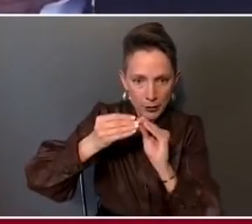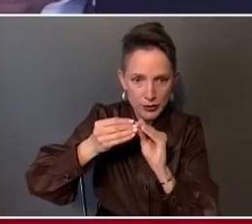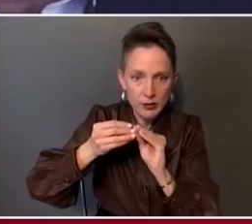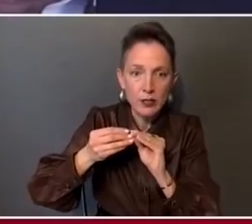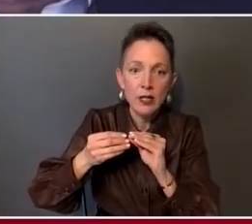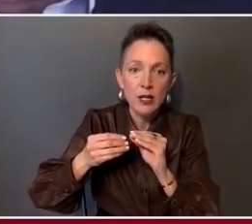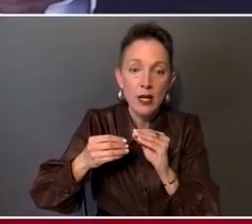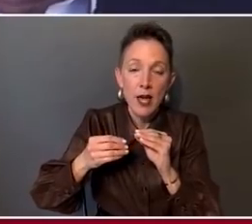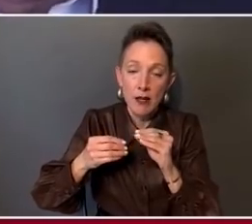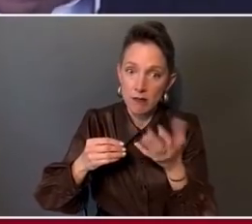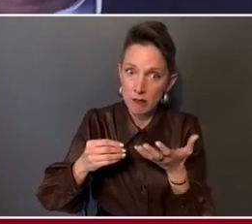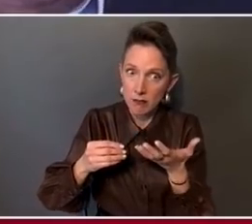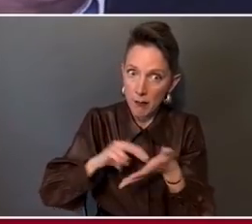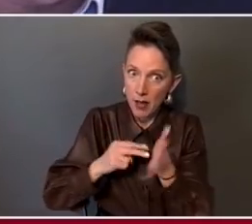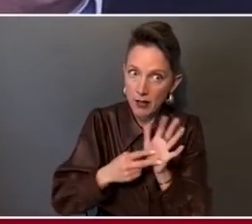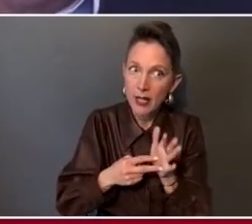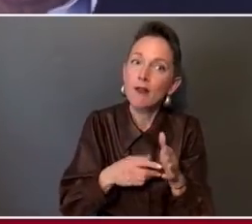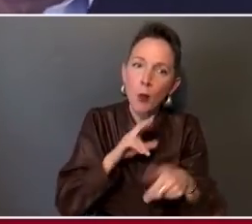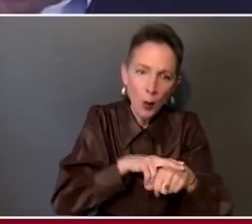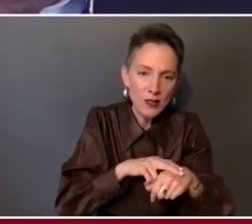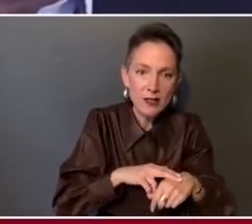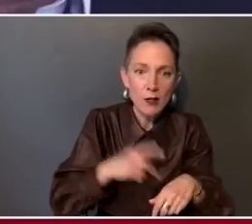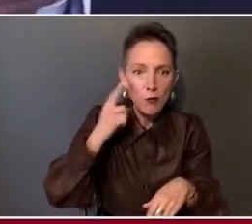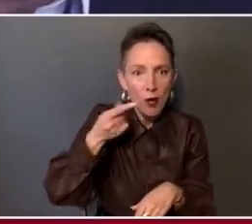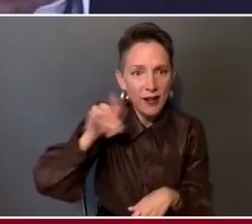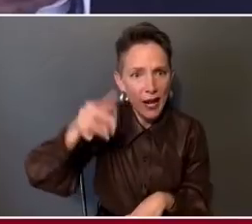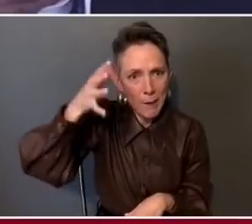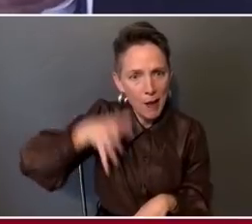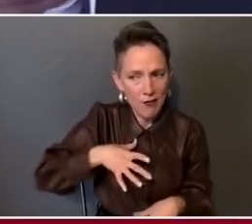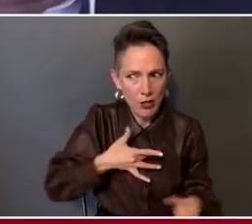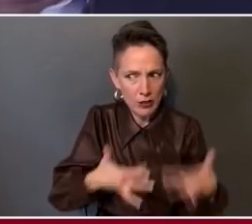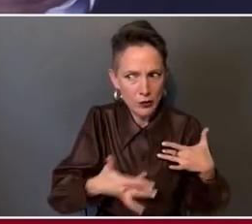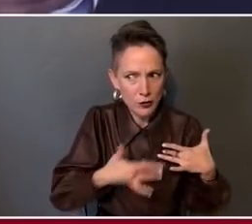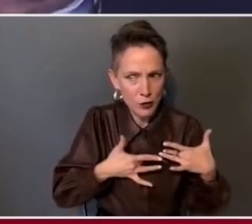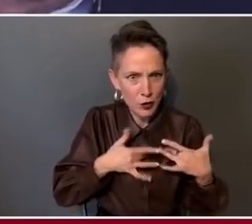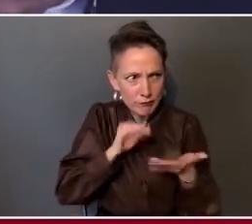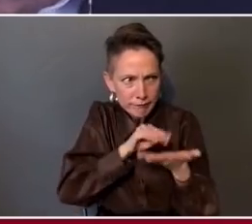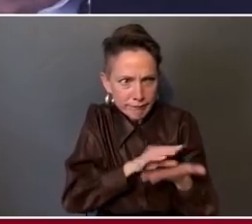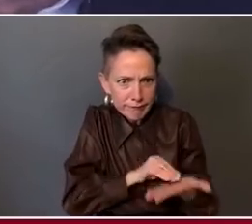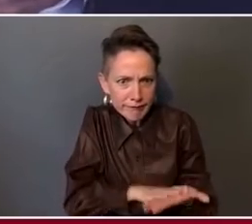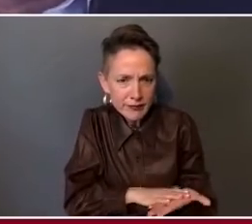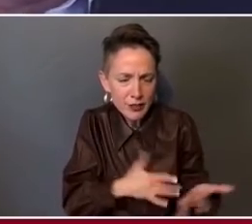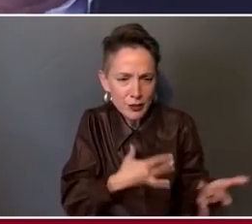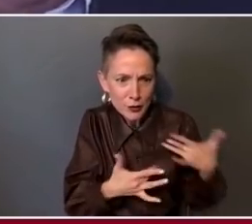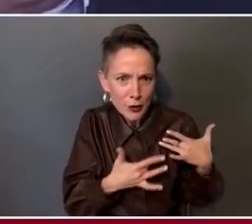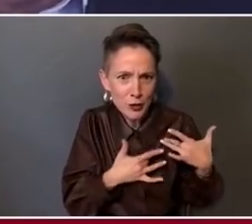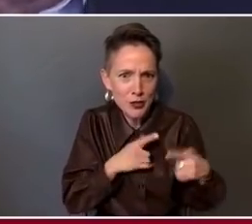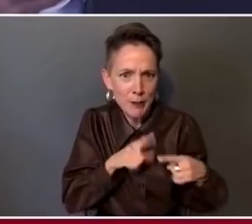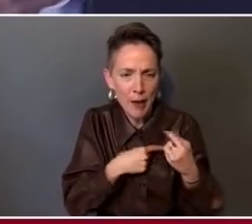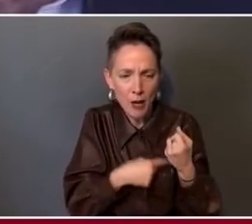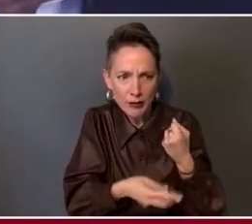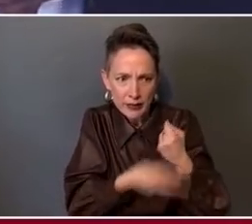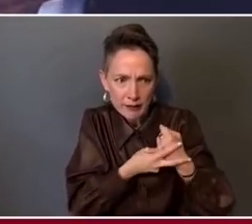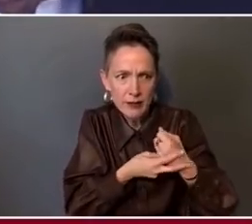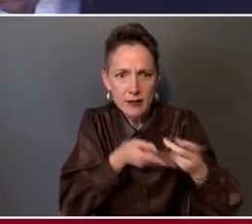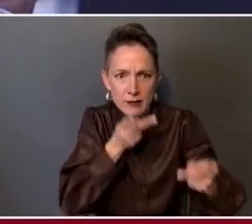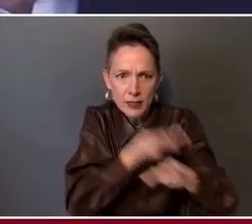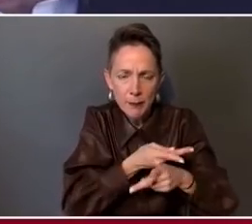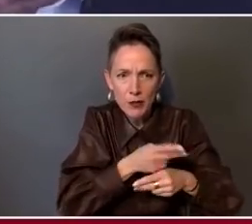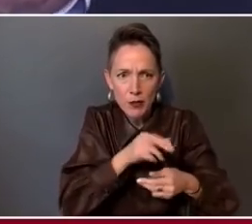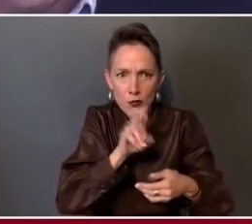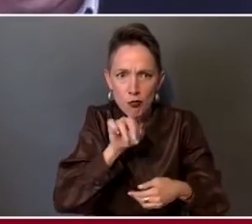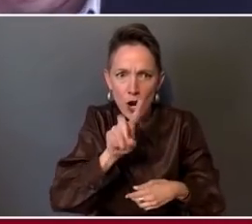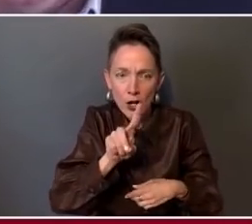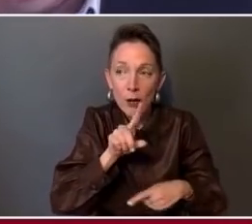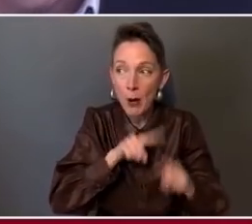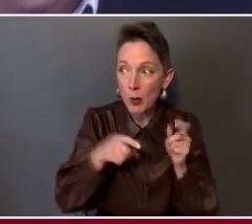reason to be concerned about a government list. At the time, AIDS was reportable, but not HIV. And we understood to really deal with